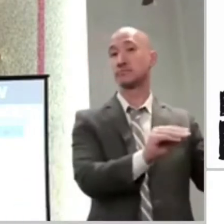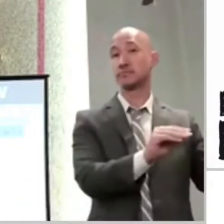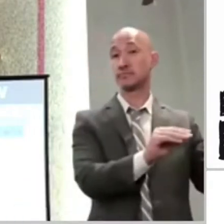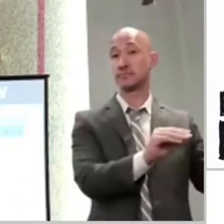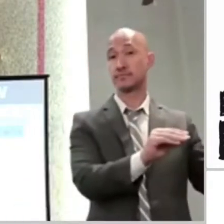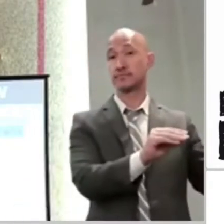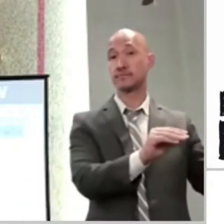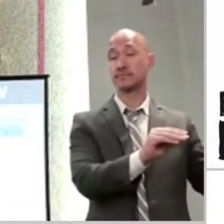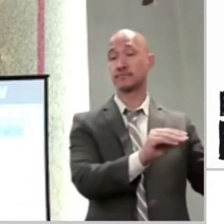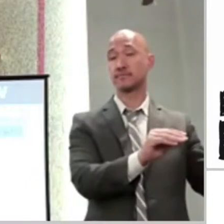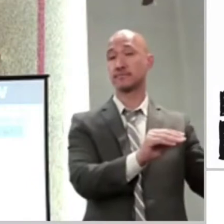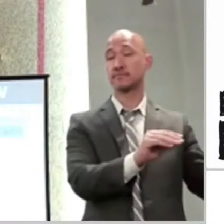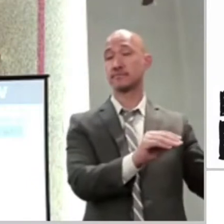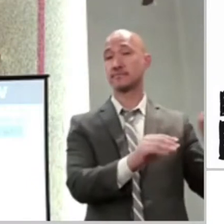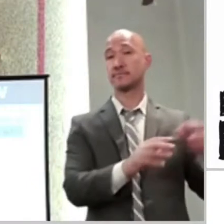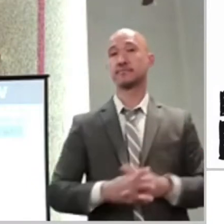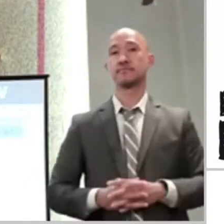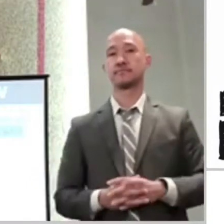story then.